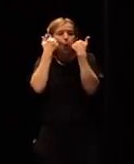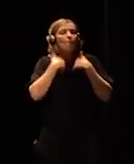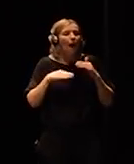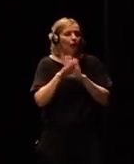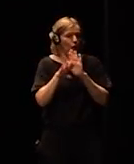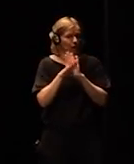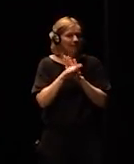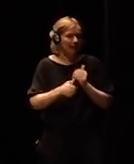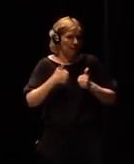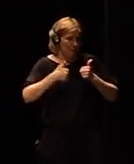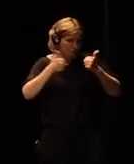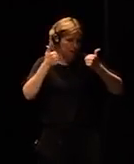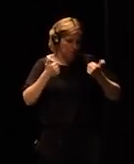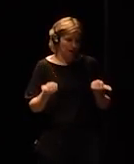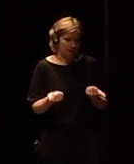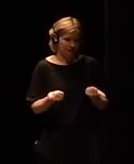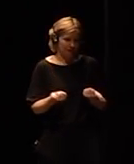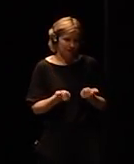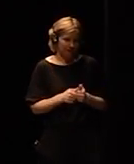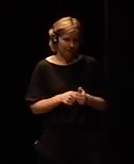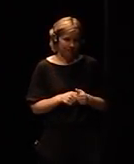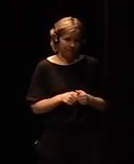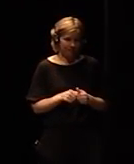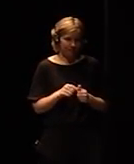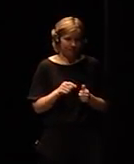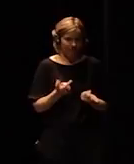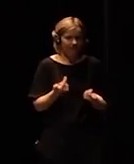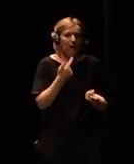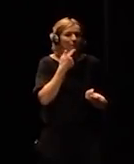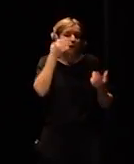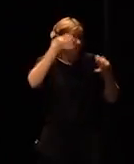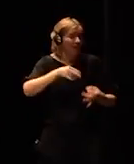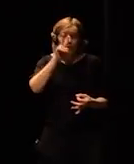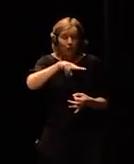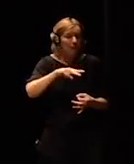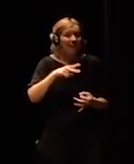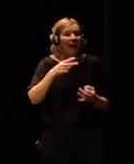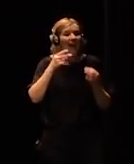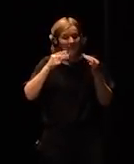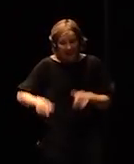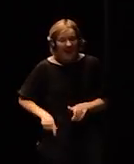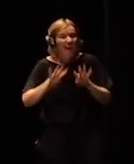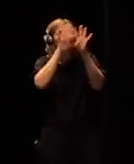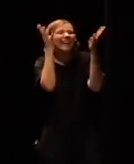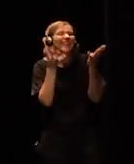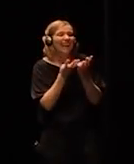that's obviously not true you will not find happiness in the cloud or on the screen